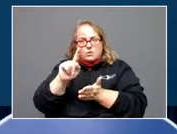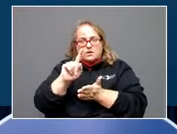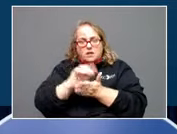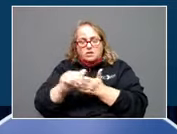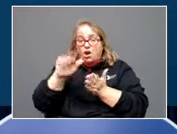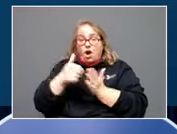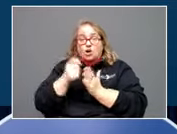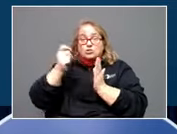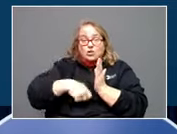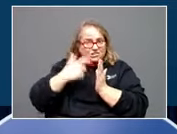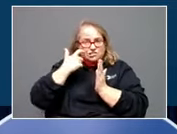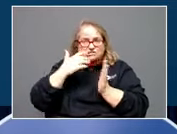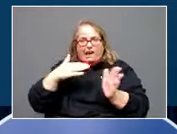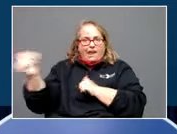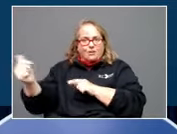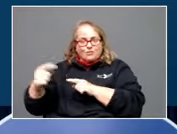for those jobs.